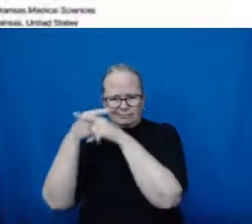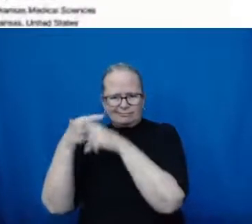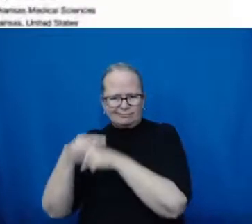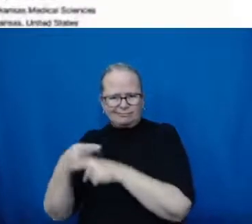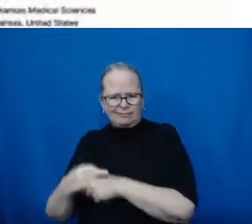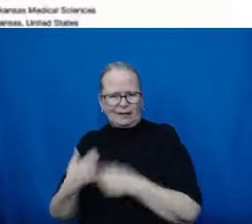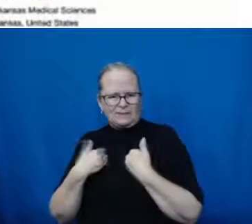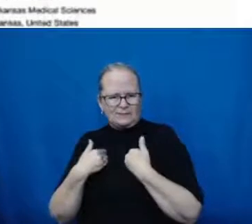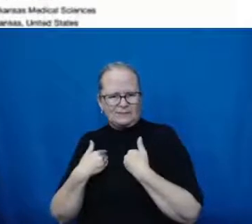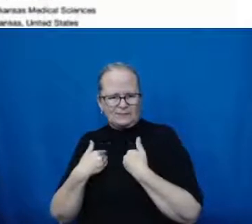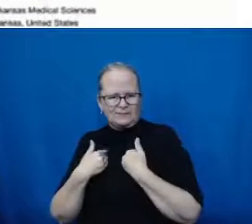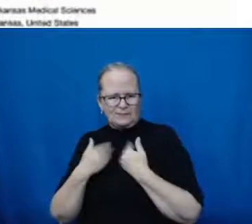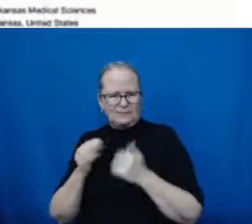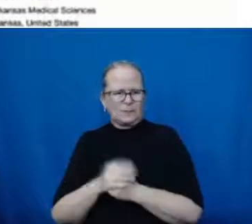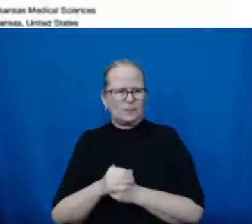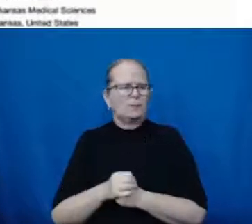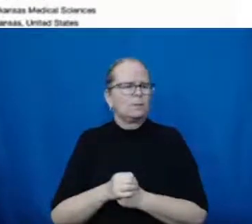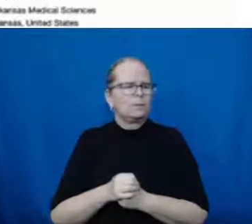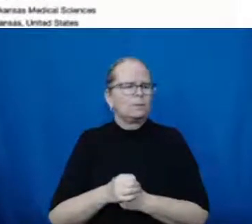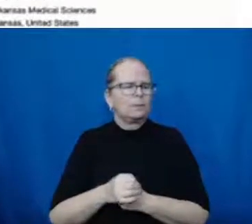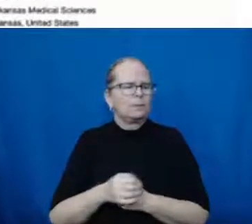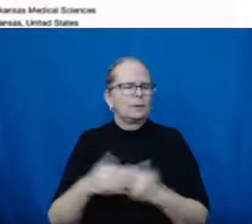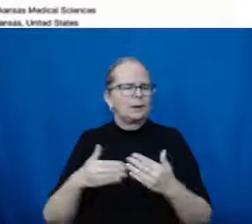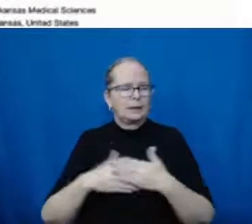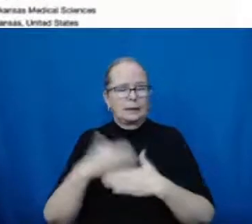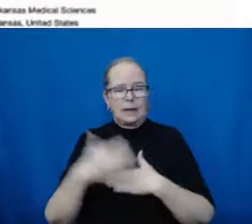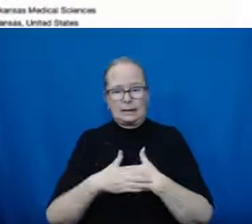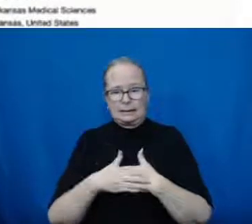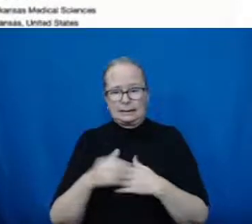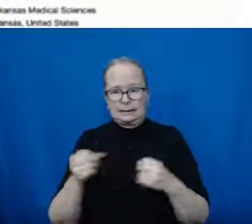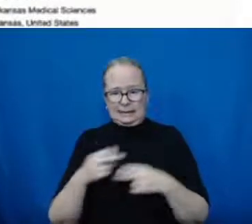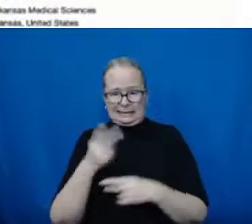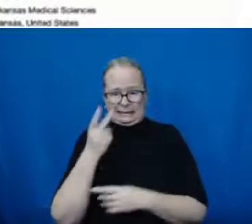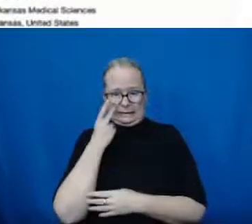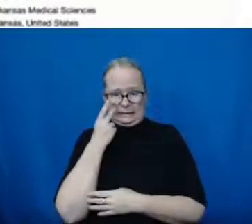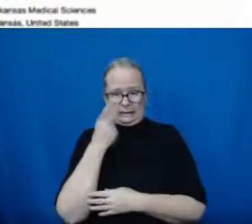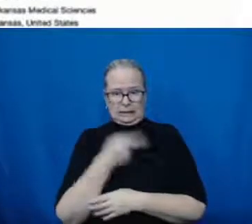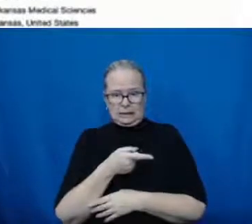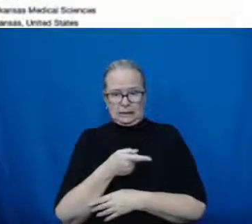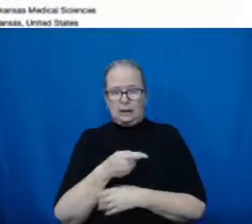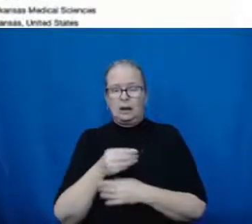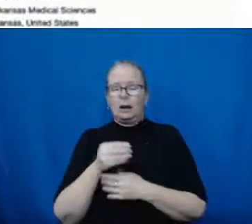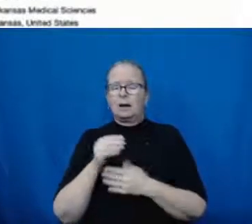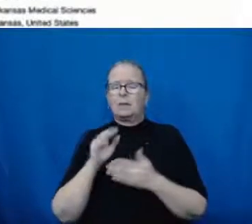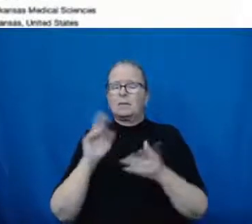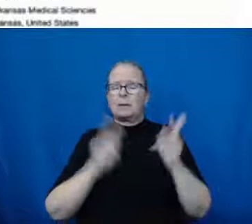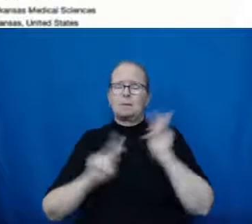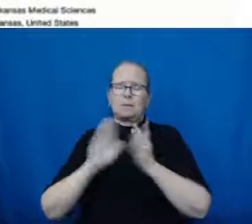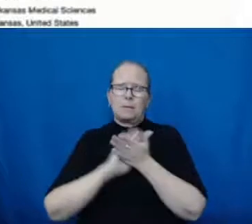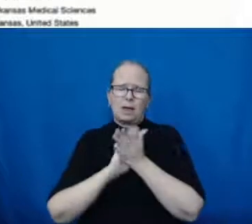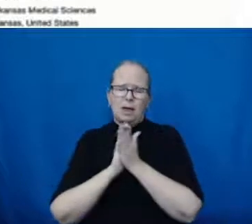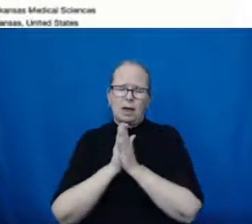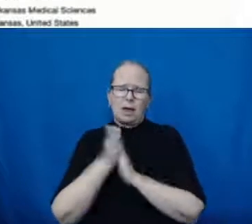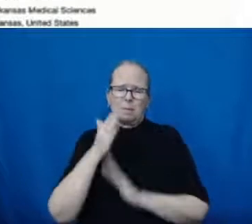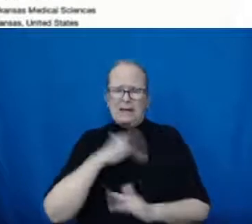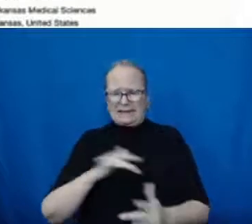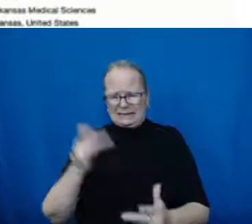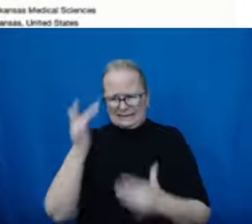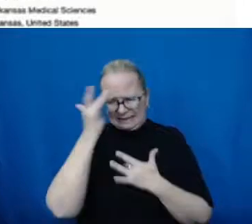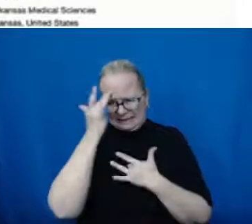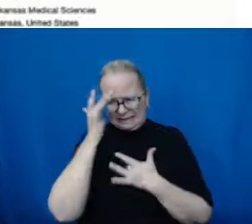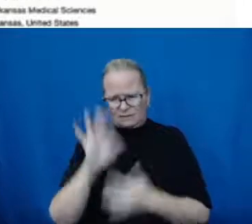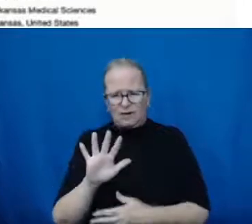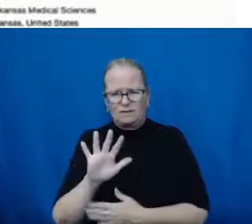people from getting badly sick. This is just showing you that as of today, there's 6,000 and some clinical trials looking at